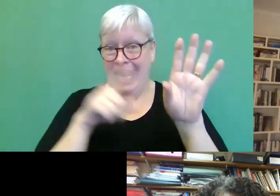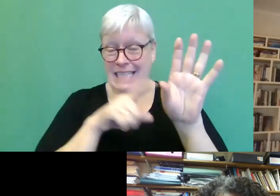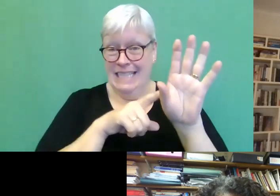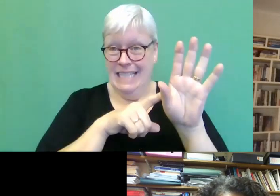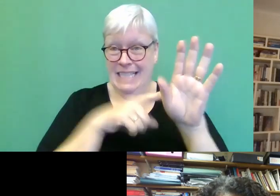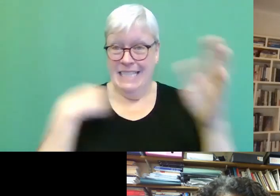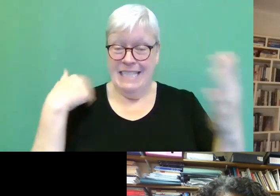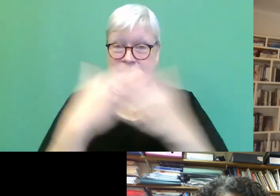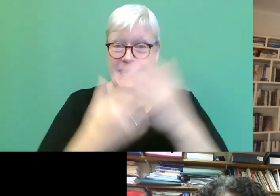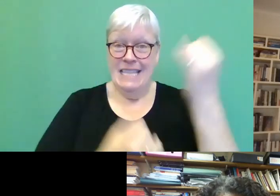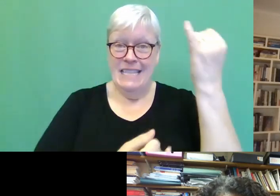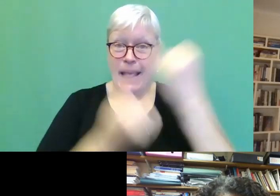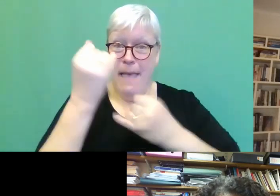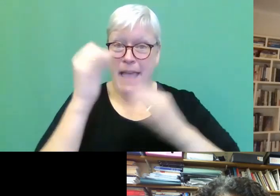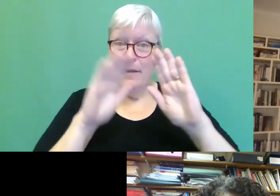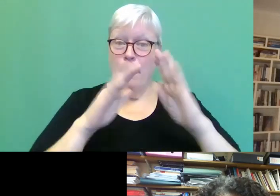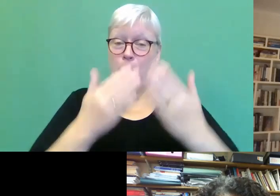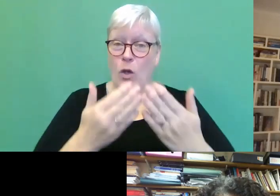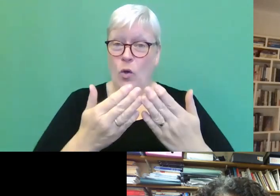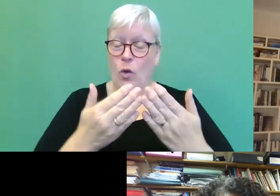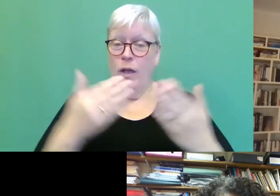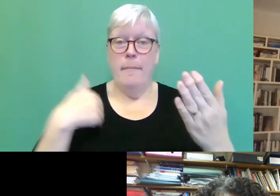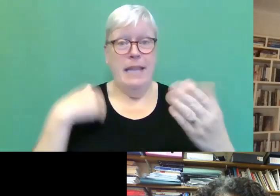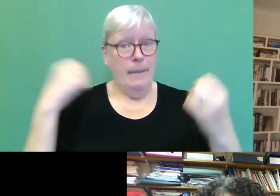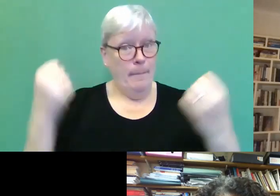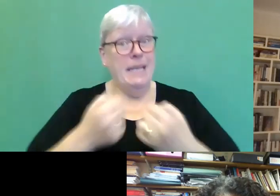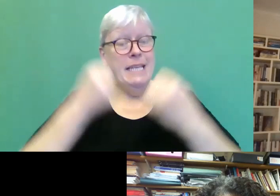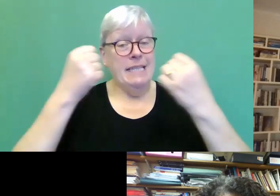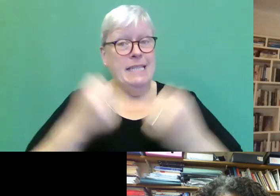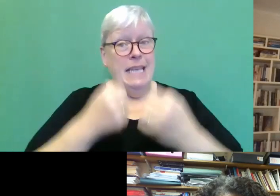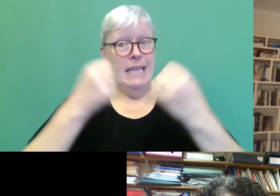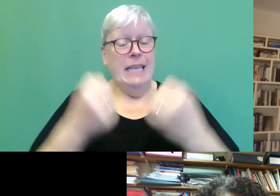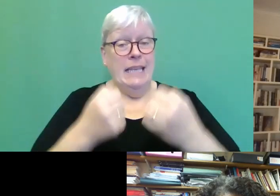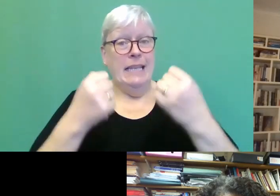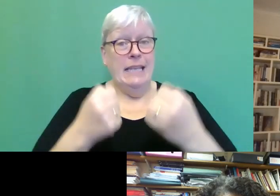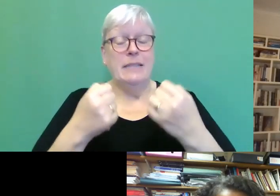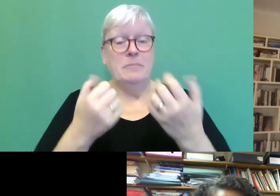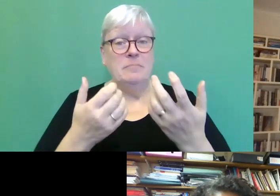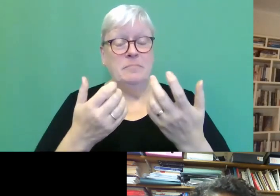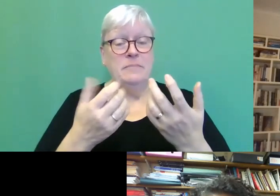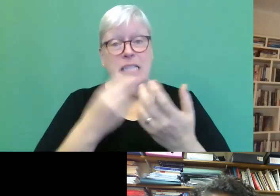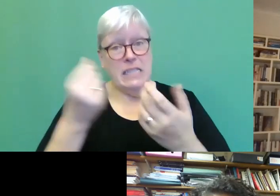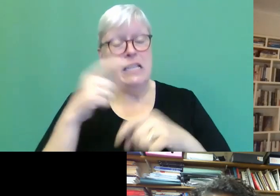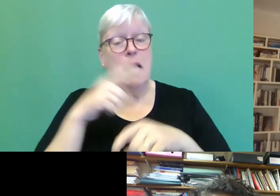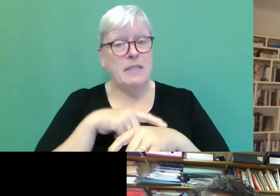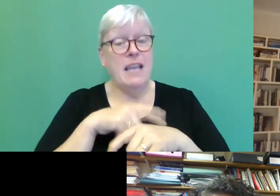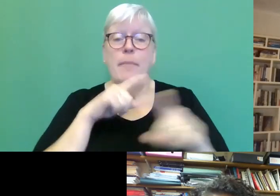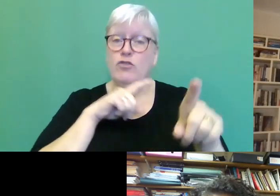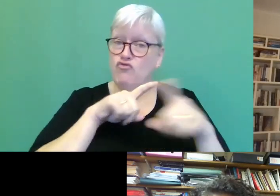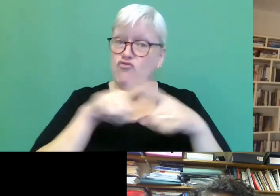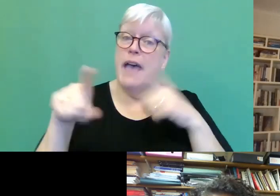out, I haven't been idle entirely all of that time. And some of that time I was trying to